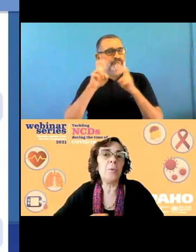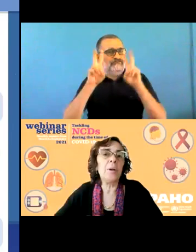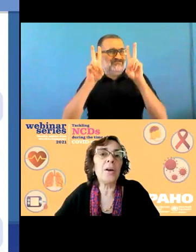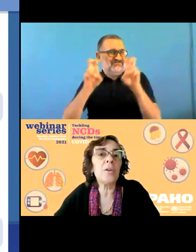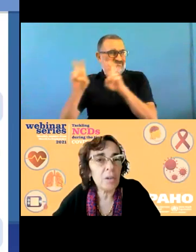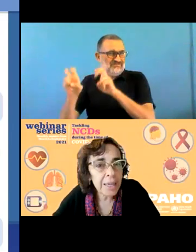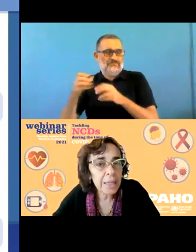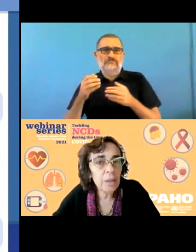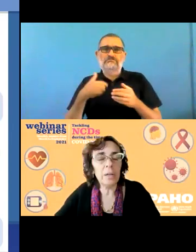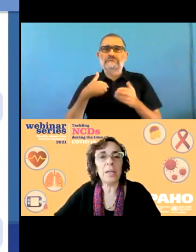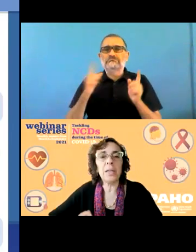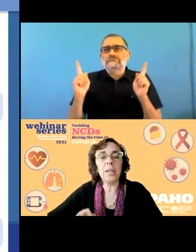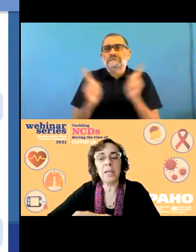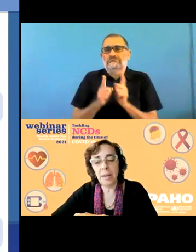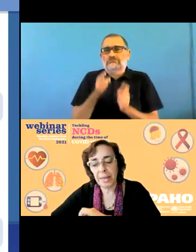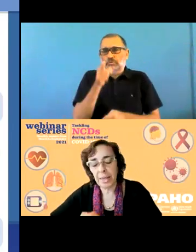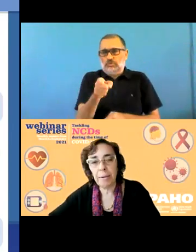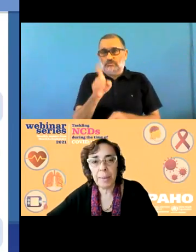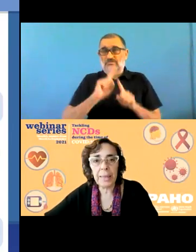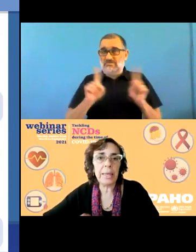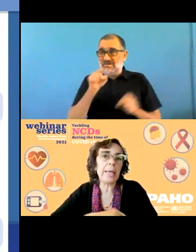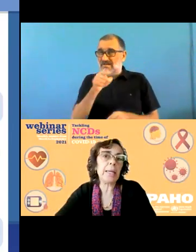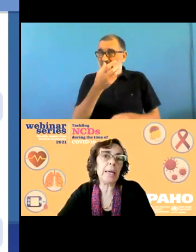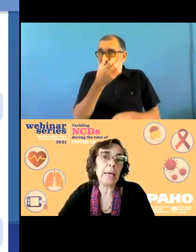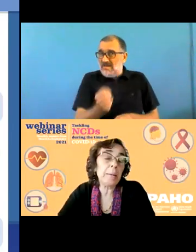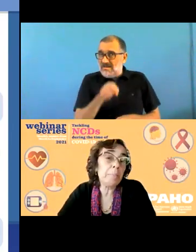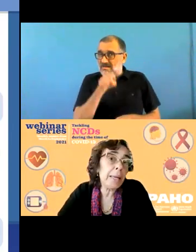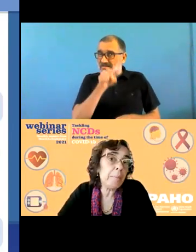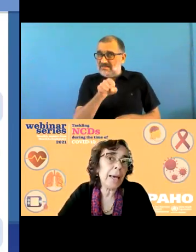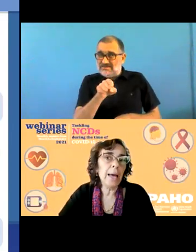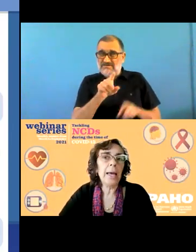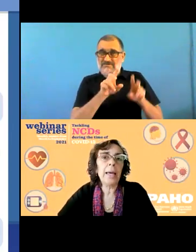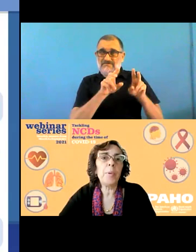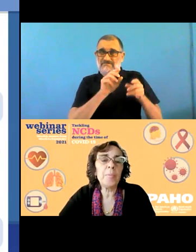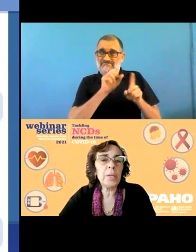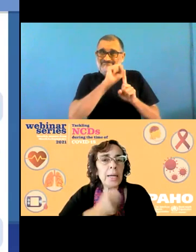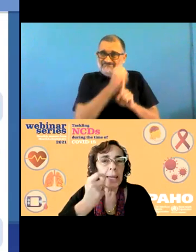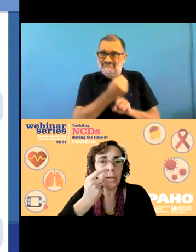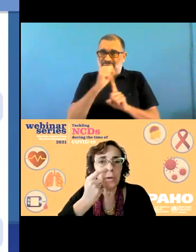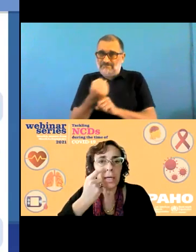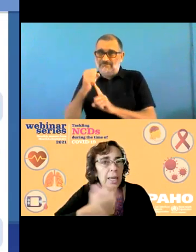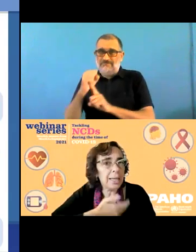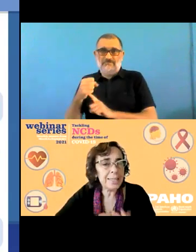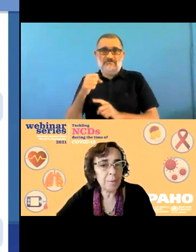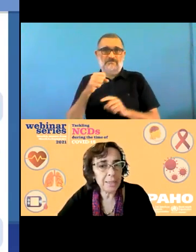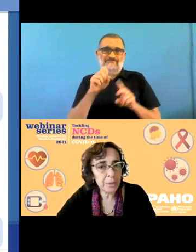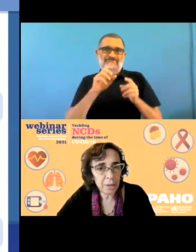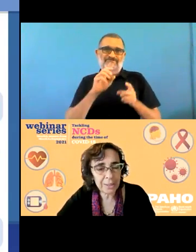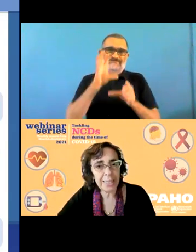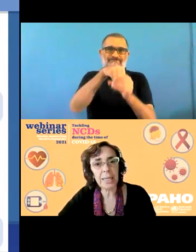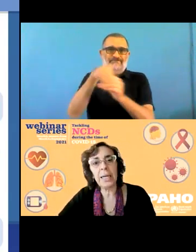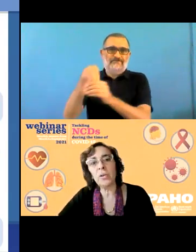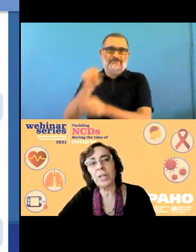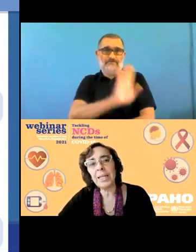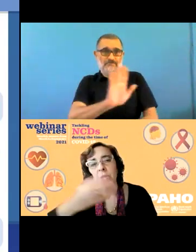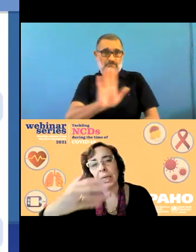after uh being in this pandemic for